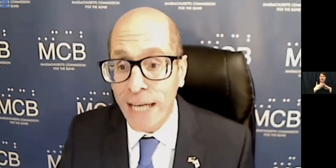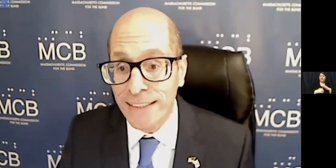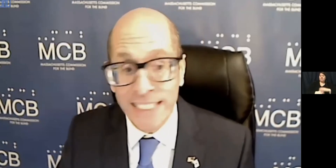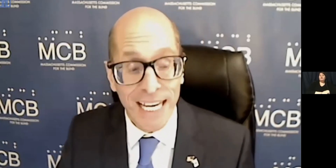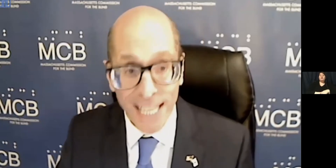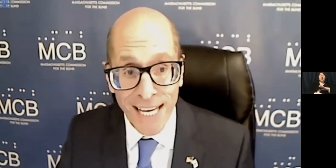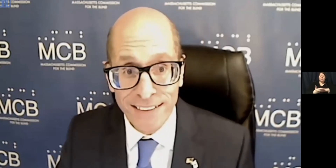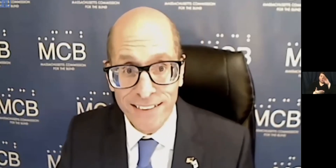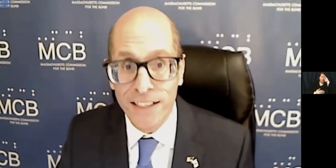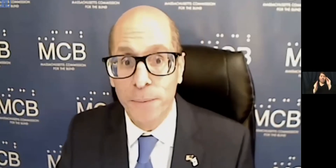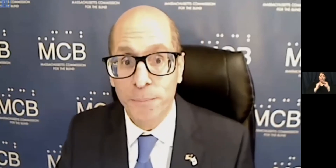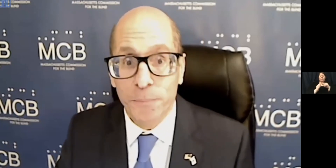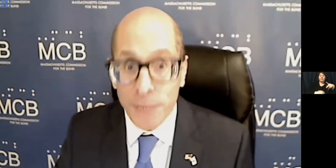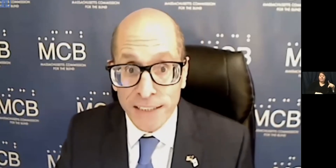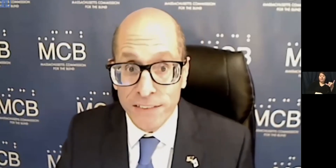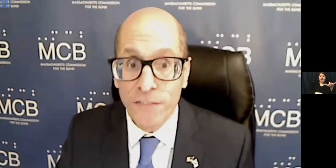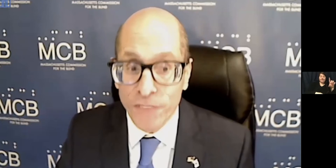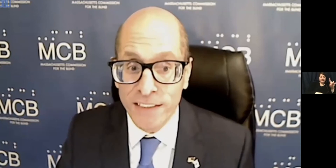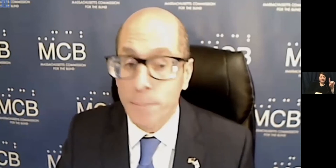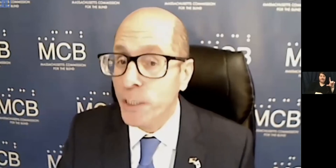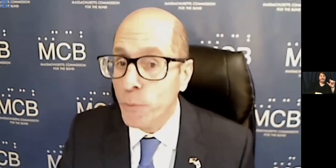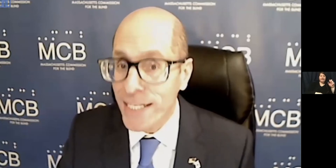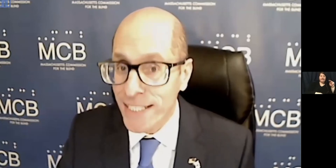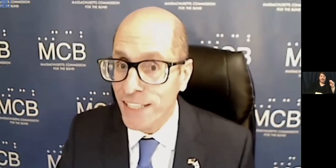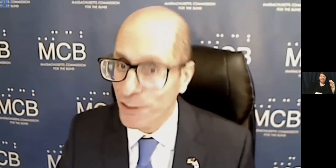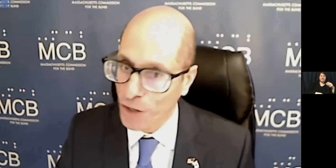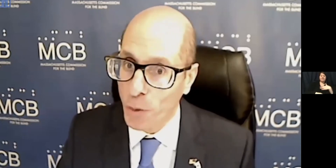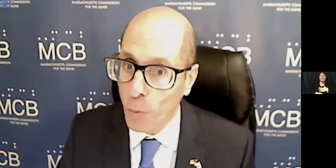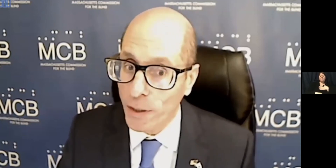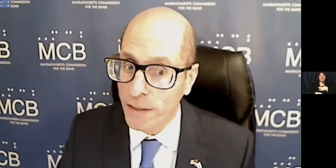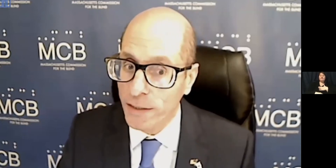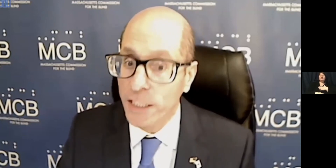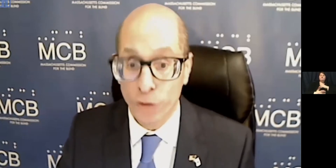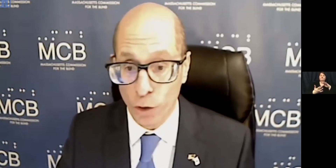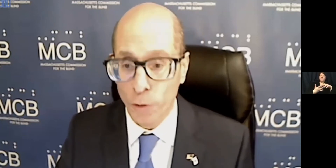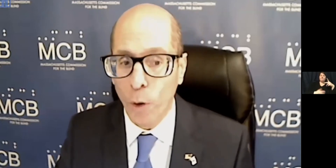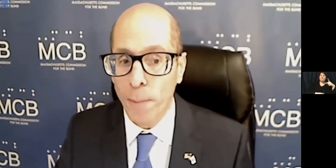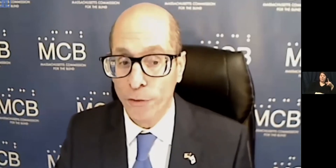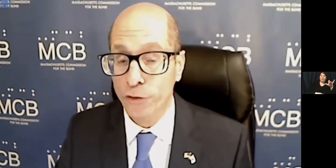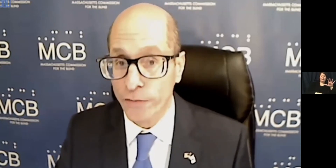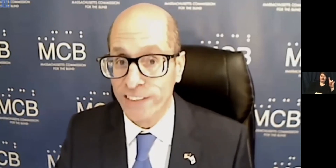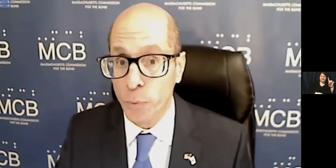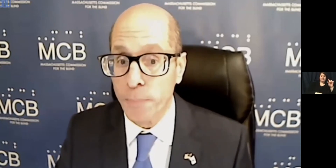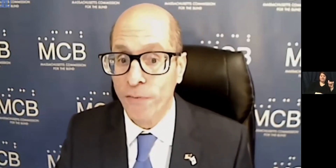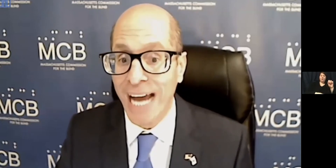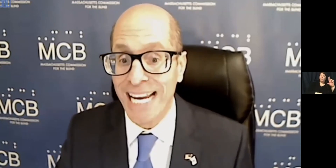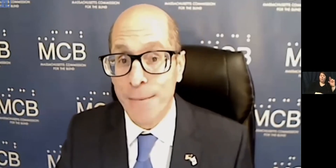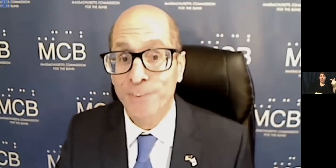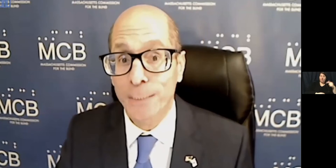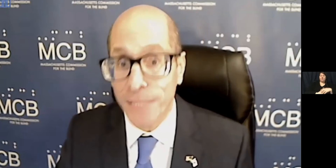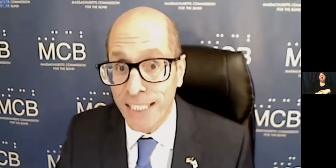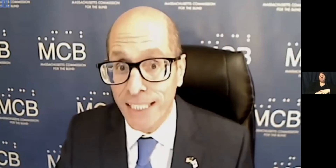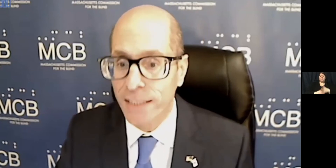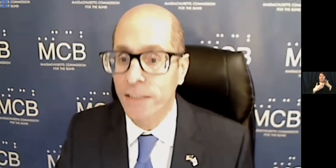more about PYD and Lens, please visit PYD.org. To learn more about the services we